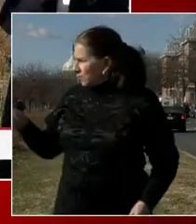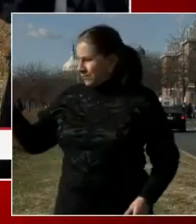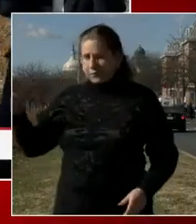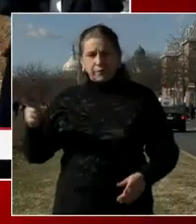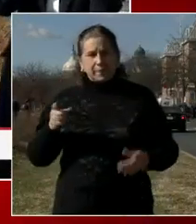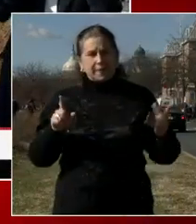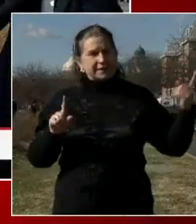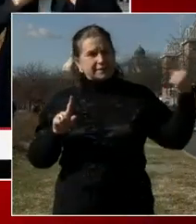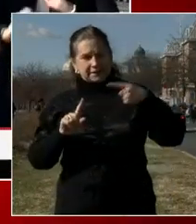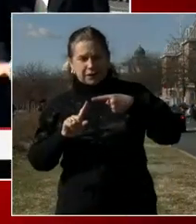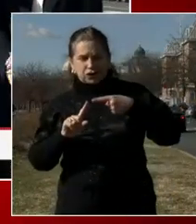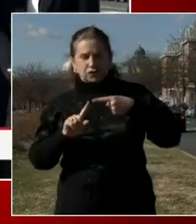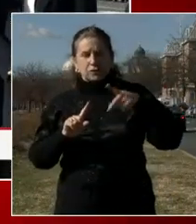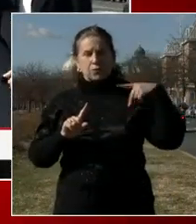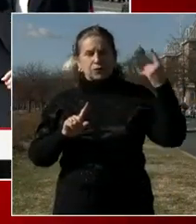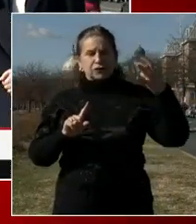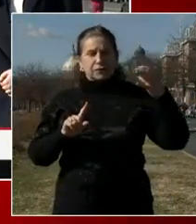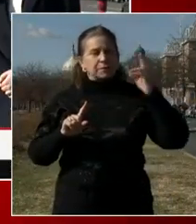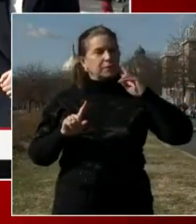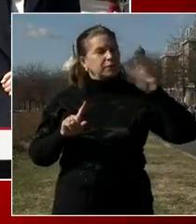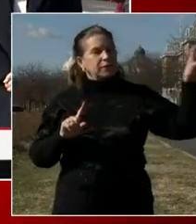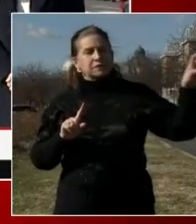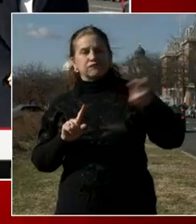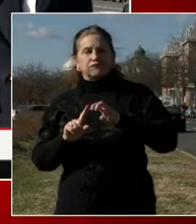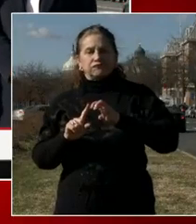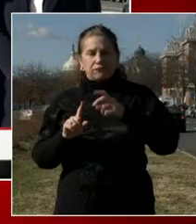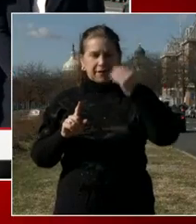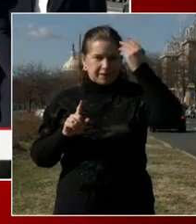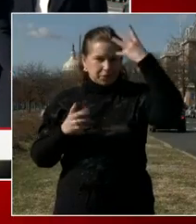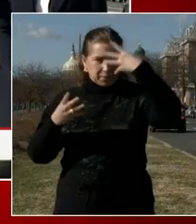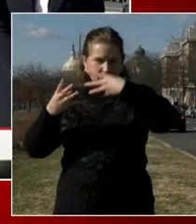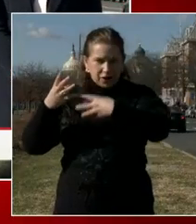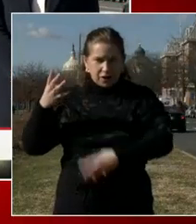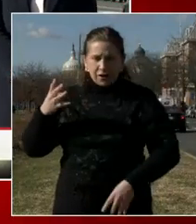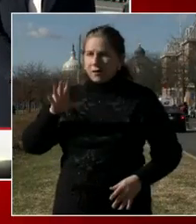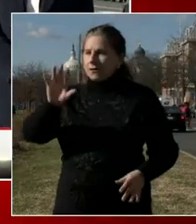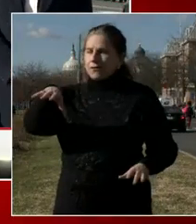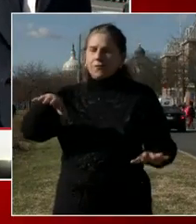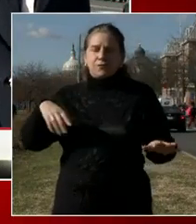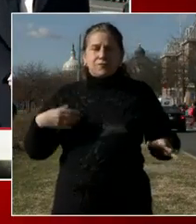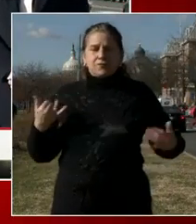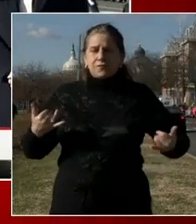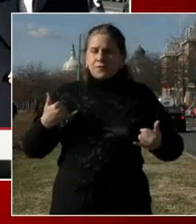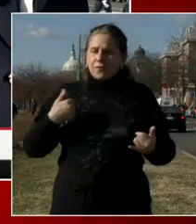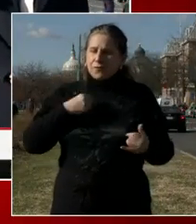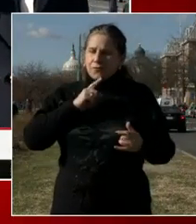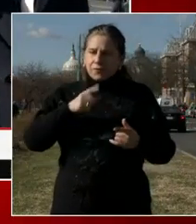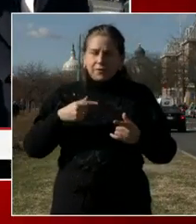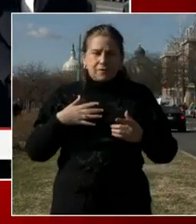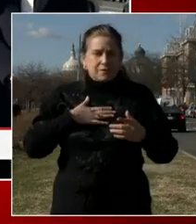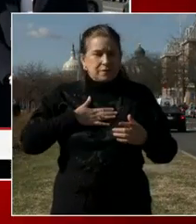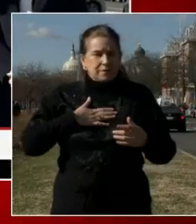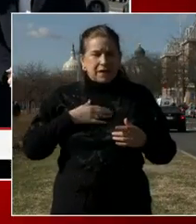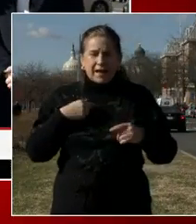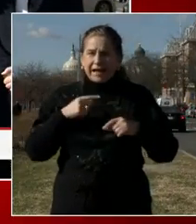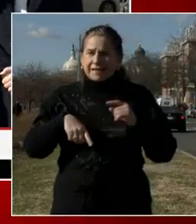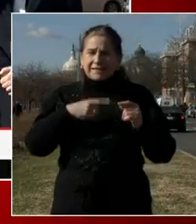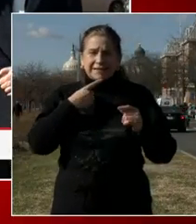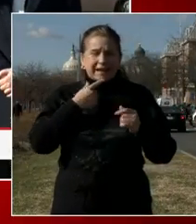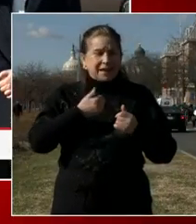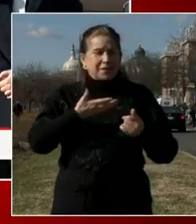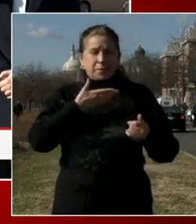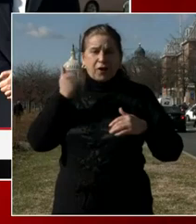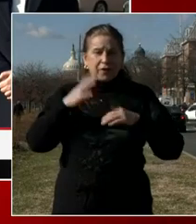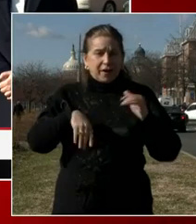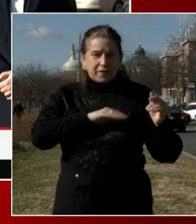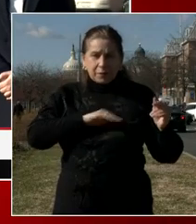Thank you, Madam Mayor. And, I could not have put it better myself in terms of, uh, how amazing Washington DC is as a